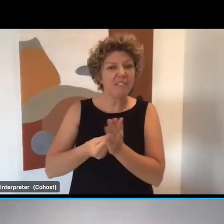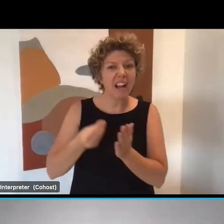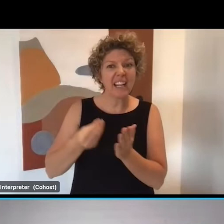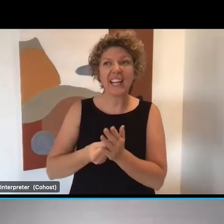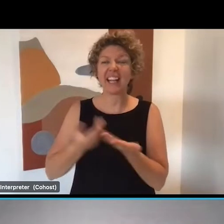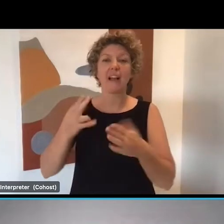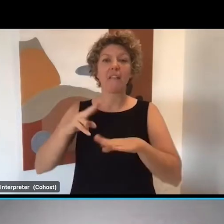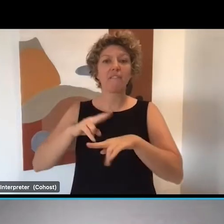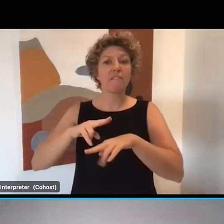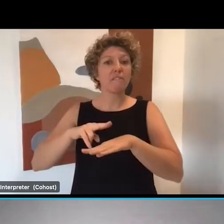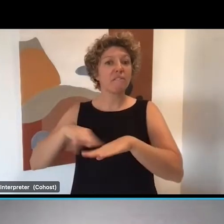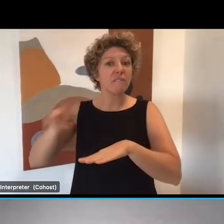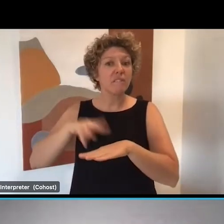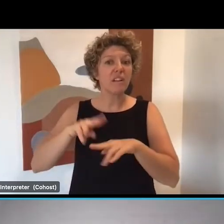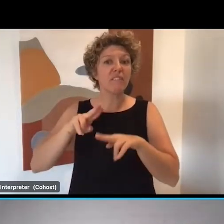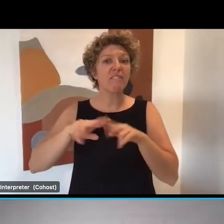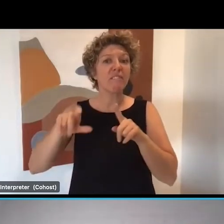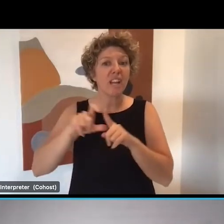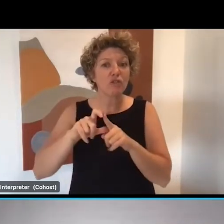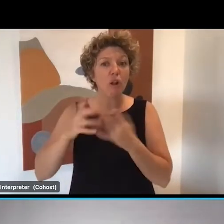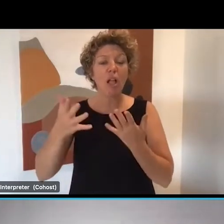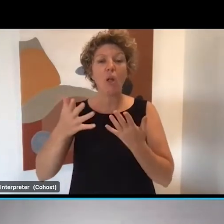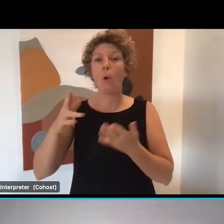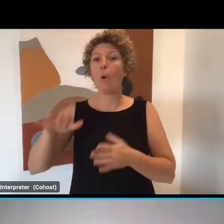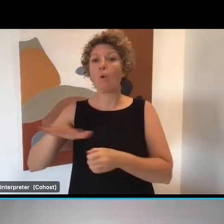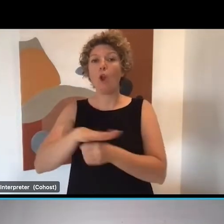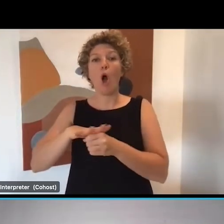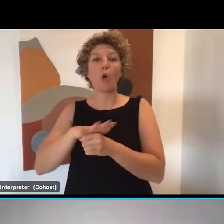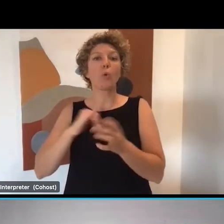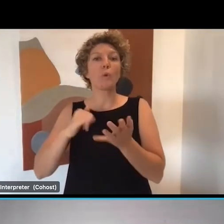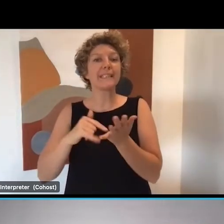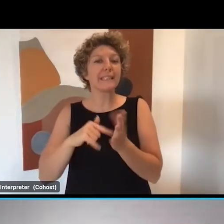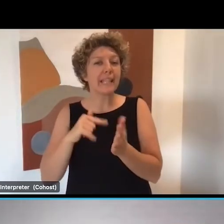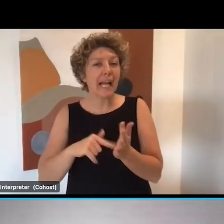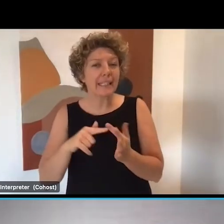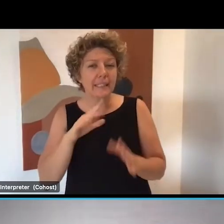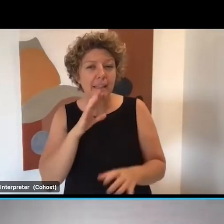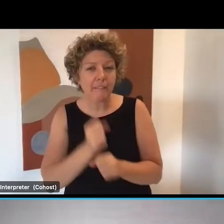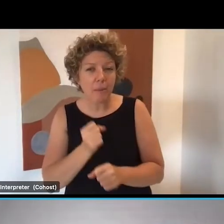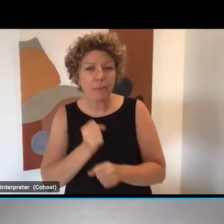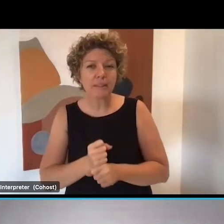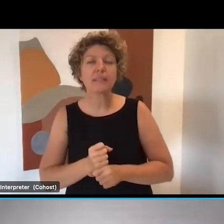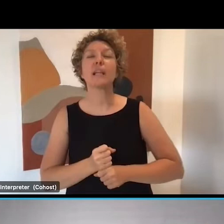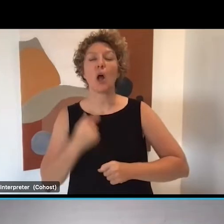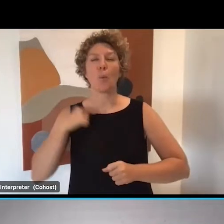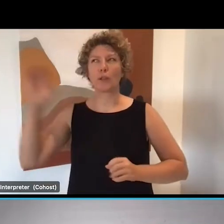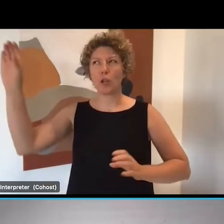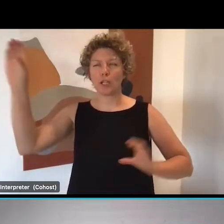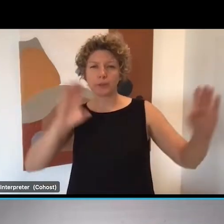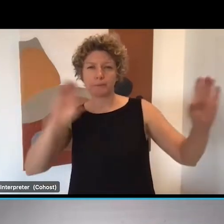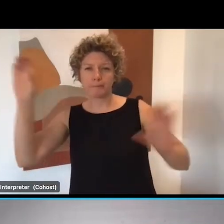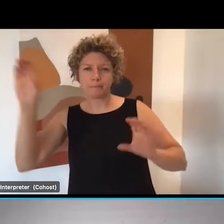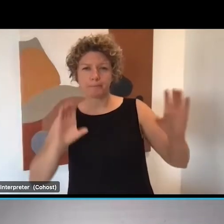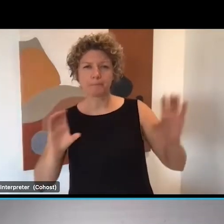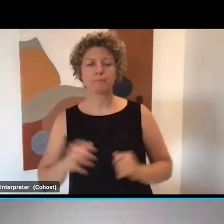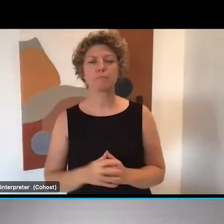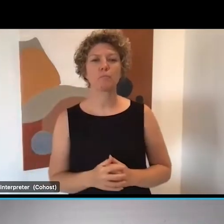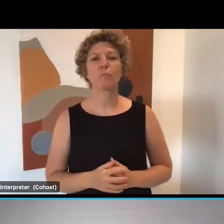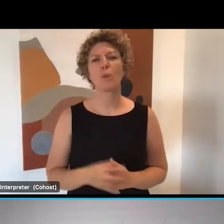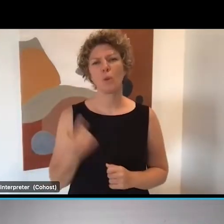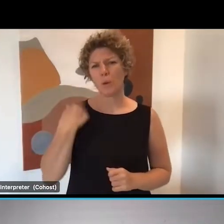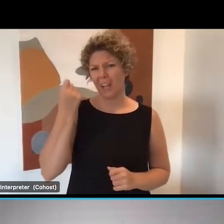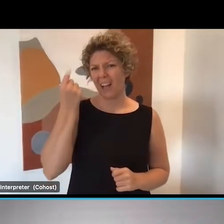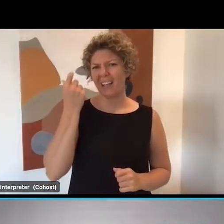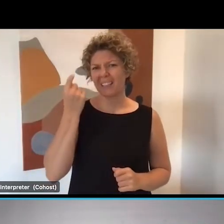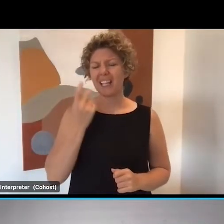plus any other initiatives that are going. In regional South Australia, we recognise that developing the workforce for the aged care and support